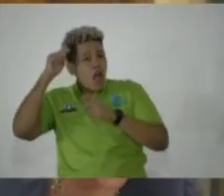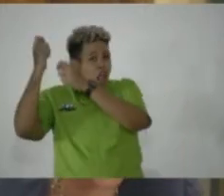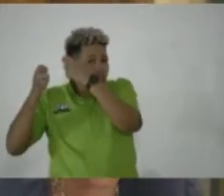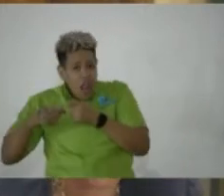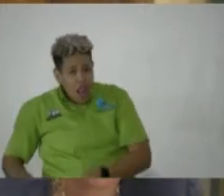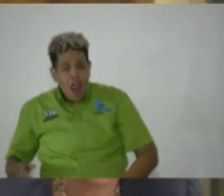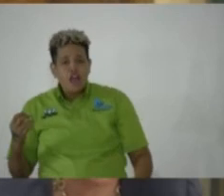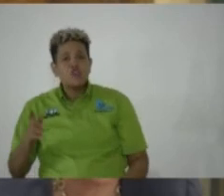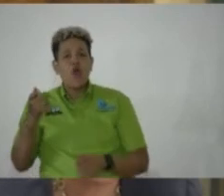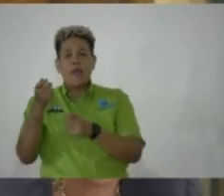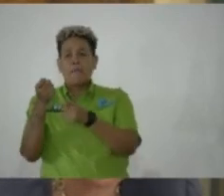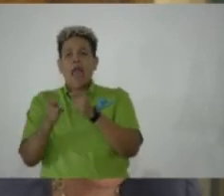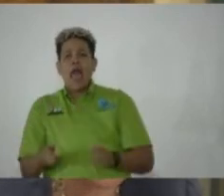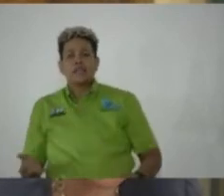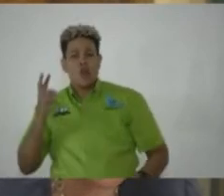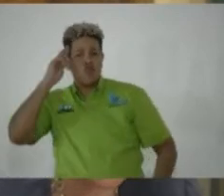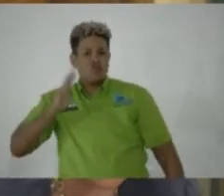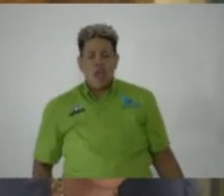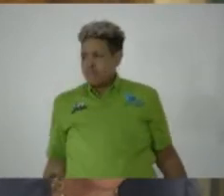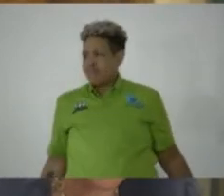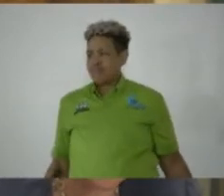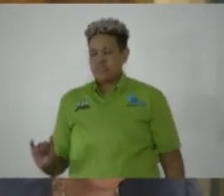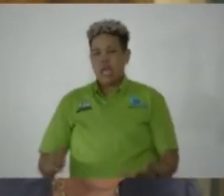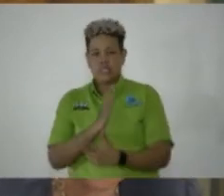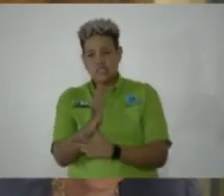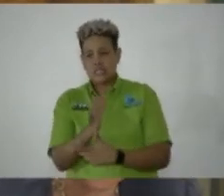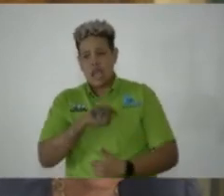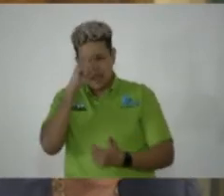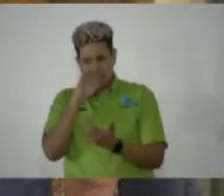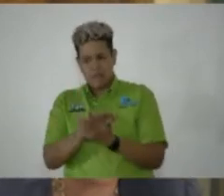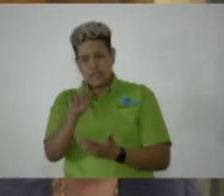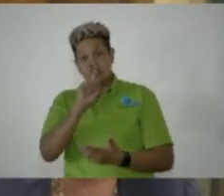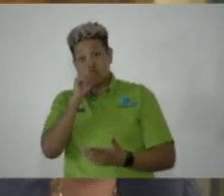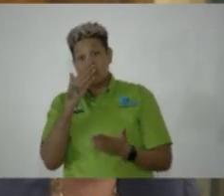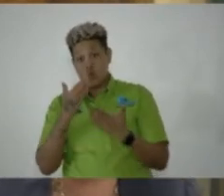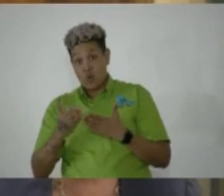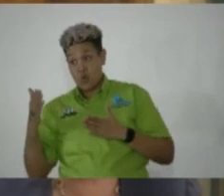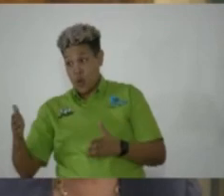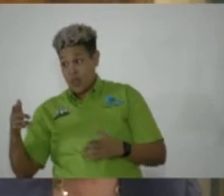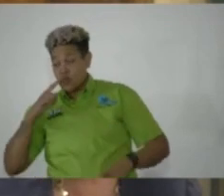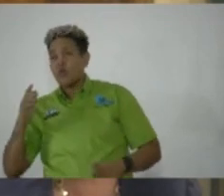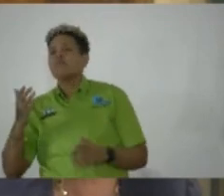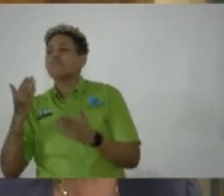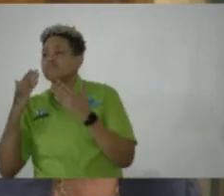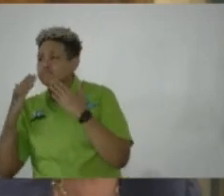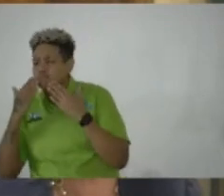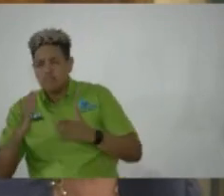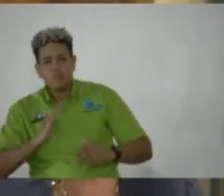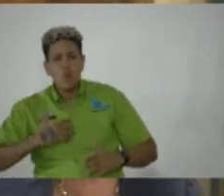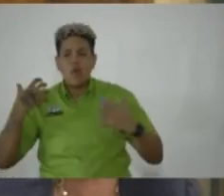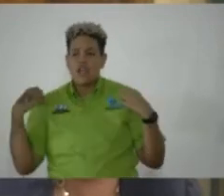they want to do braids? What are we doing about that? That's one. Because I believe that's a really good way to pay homage to our